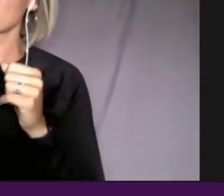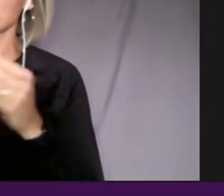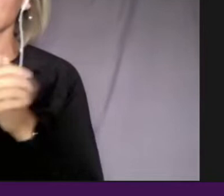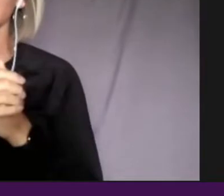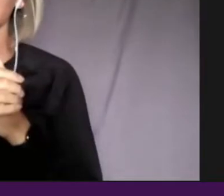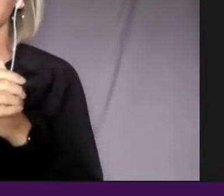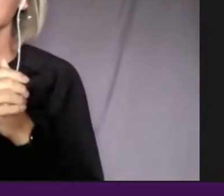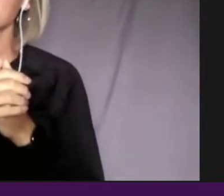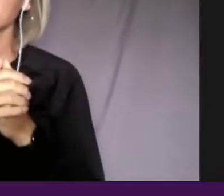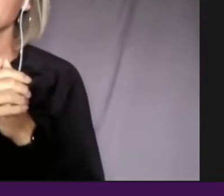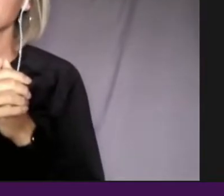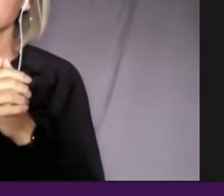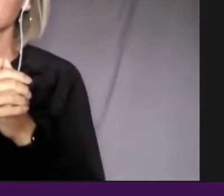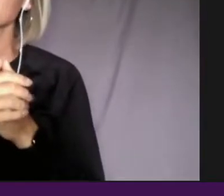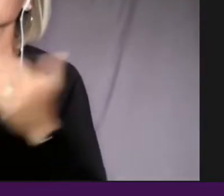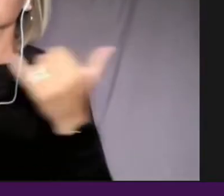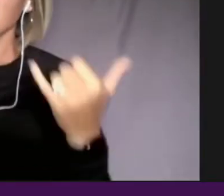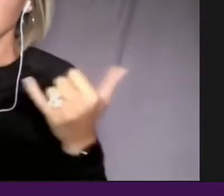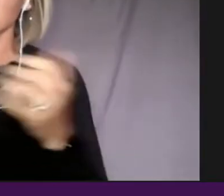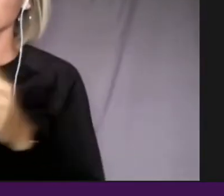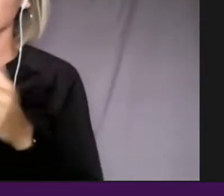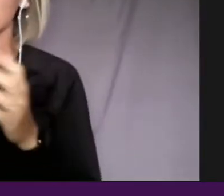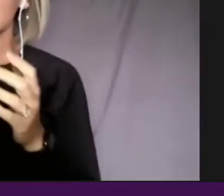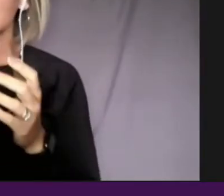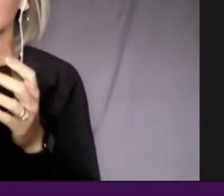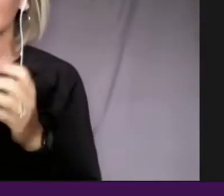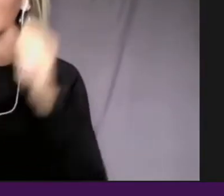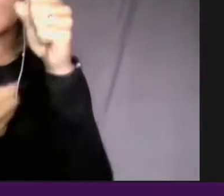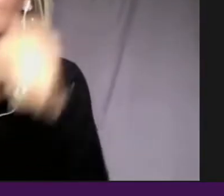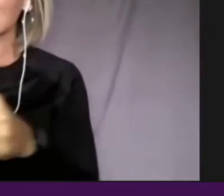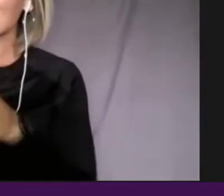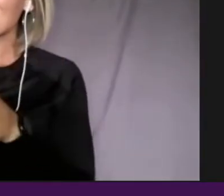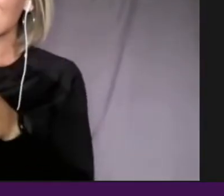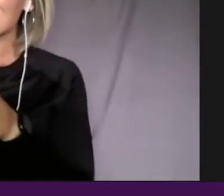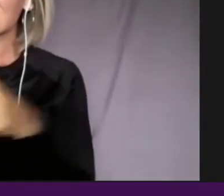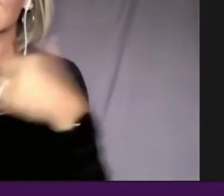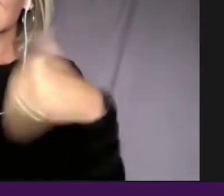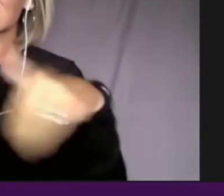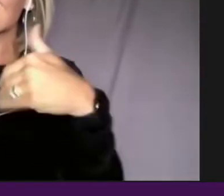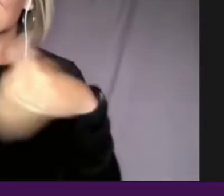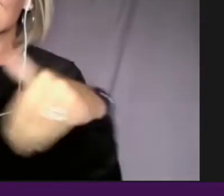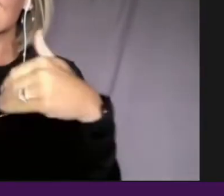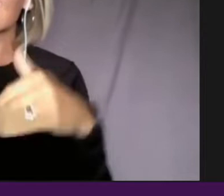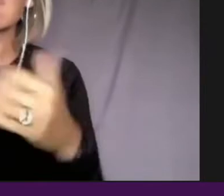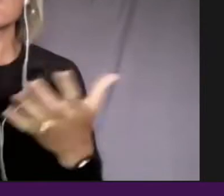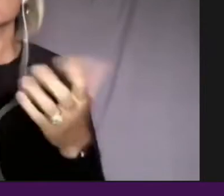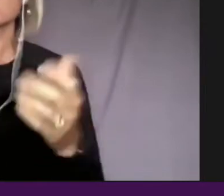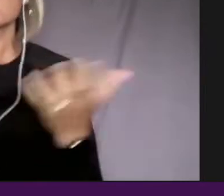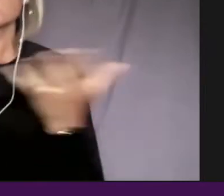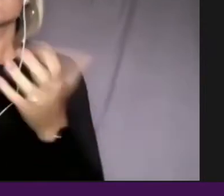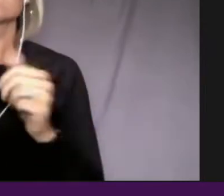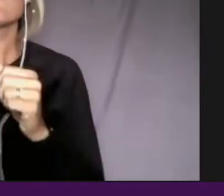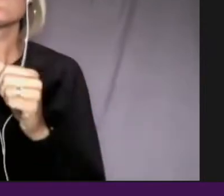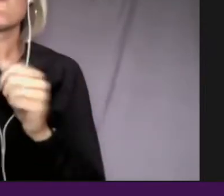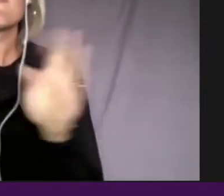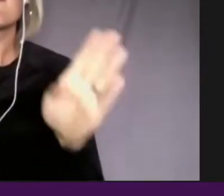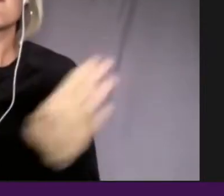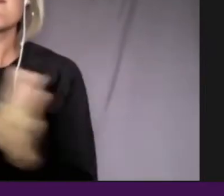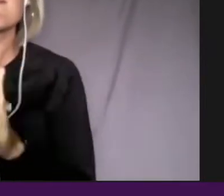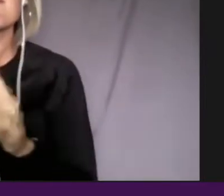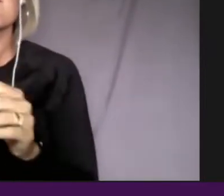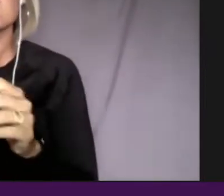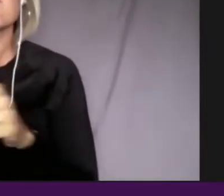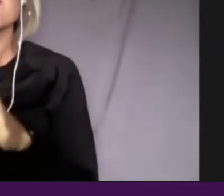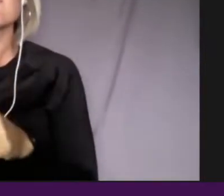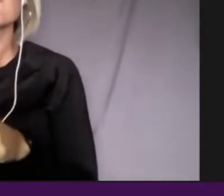you're, you're coming up on that one year mark. What are you looking, what are you, what is your plan for next year